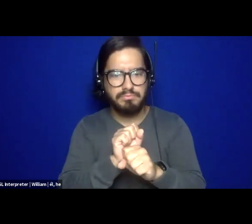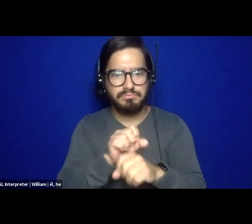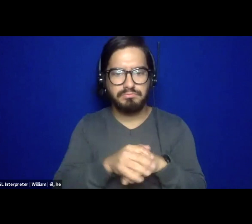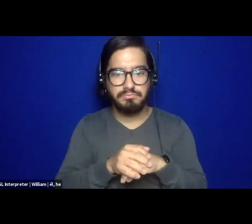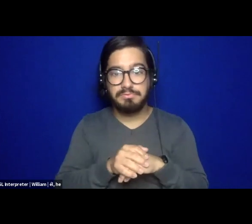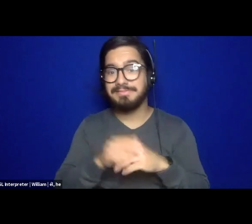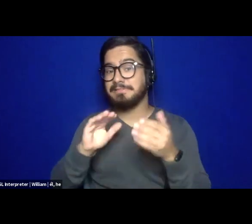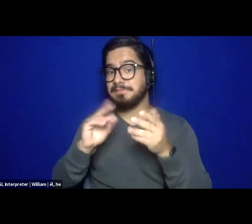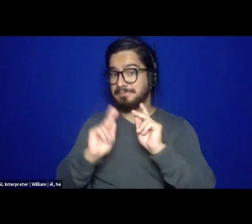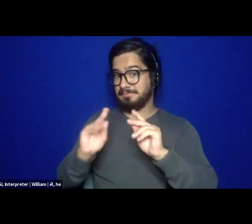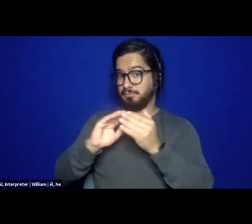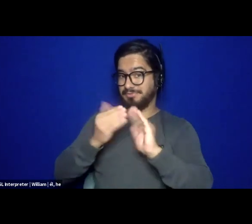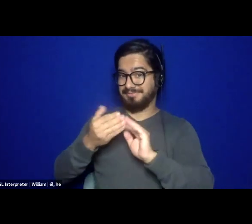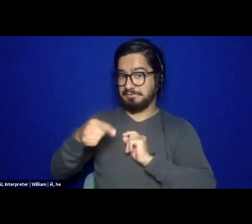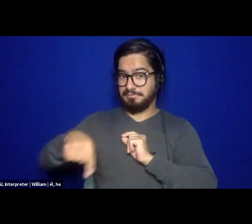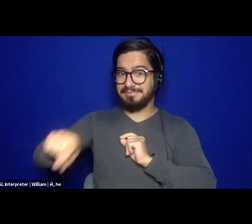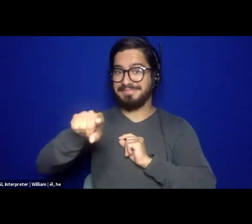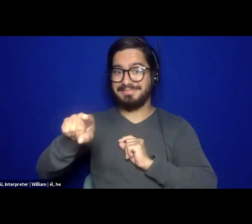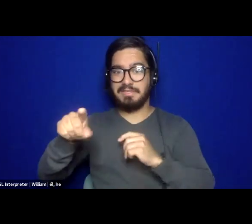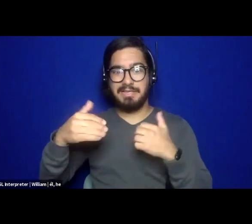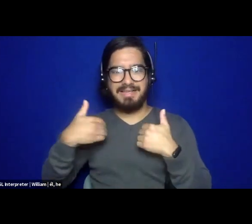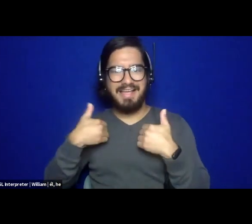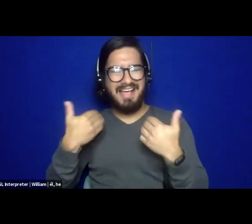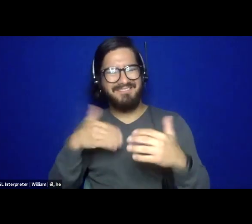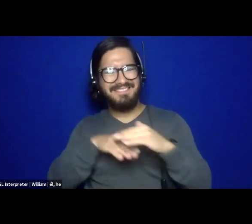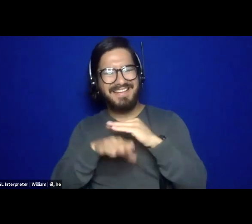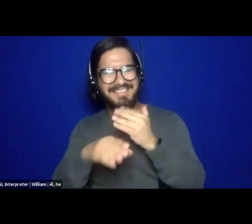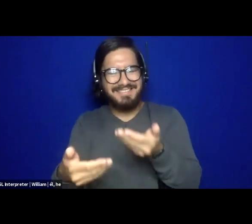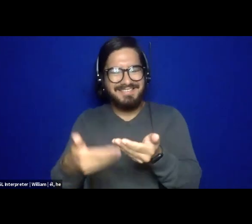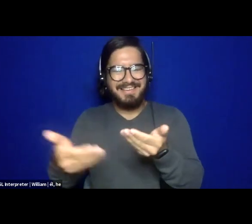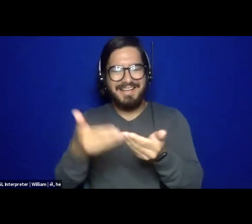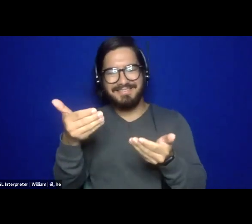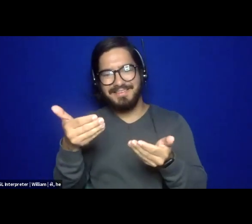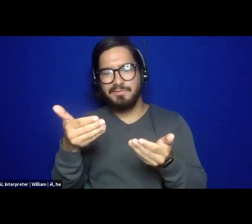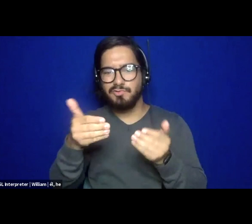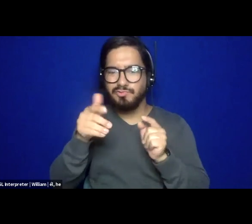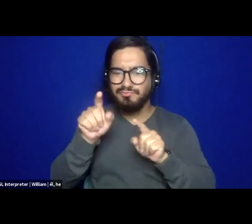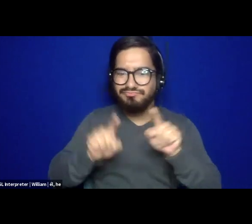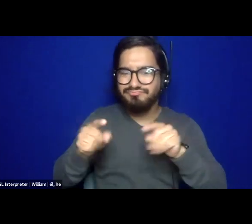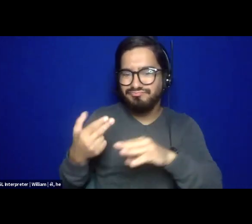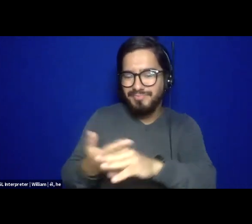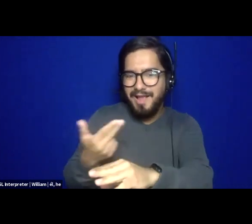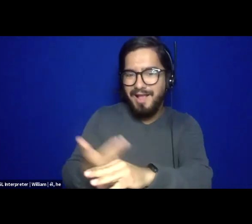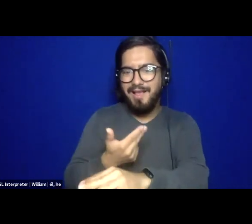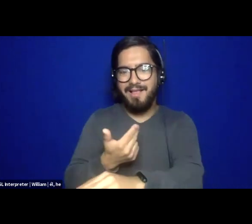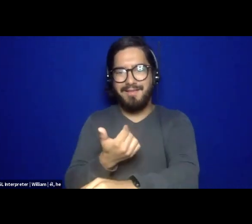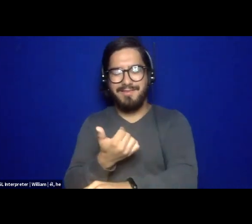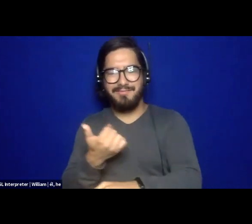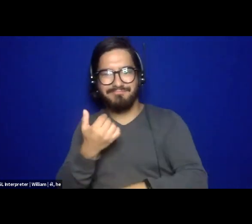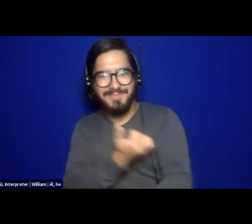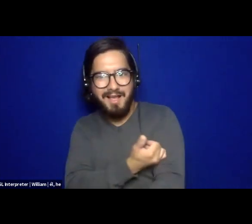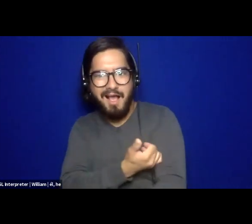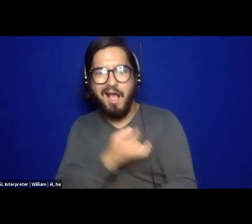substances, alcohol, um, violence, um, I lost a few people to